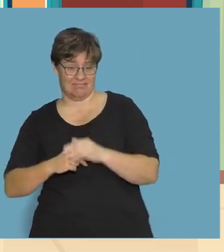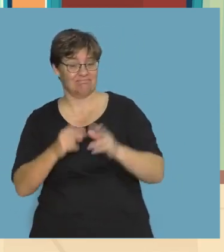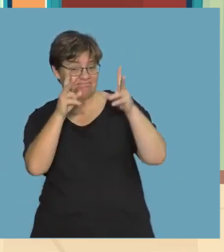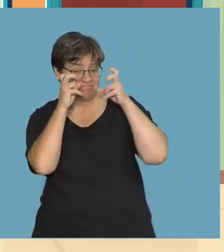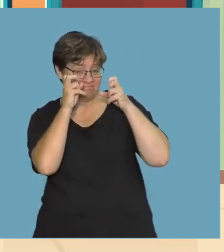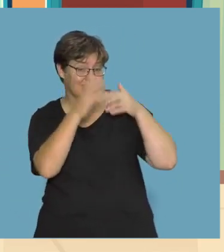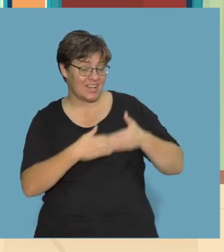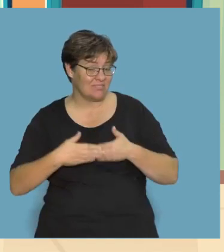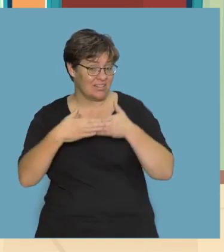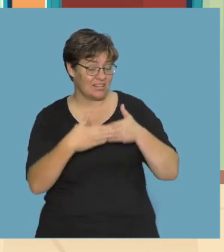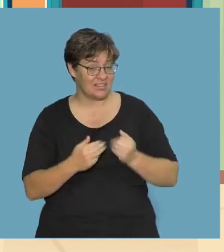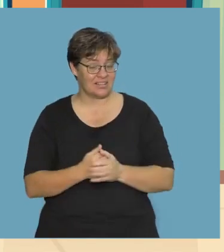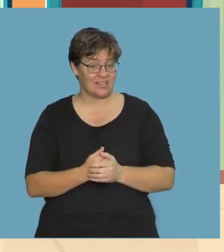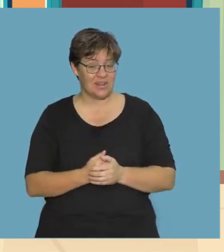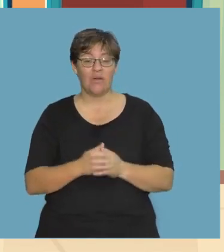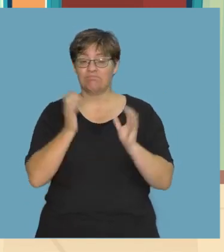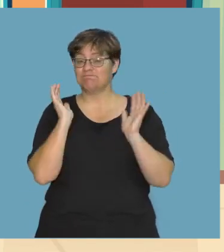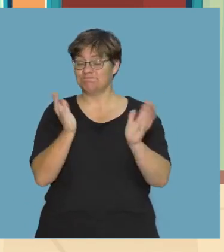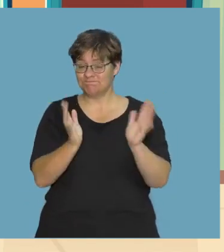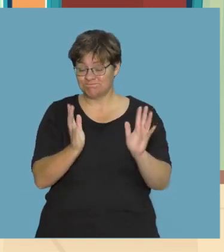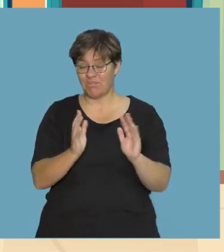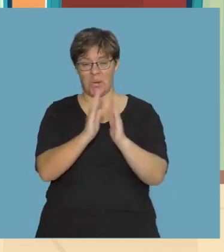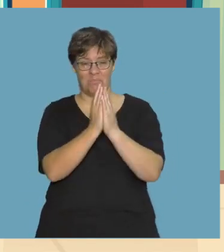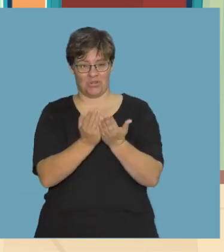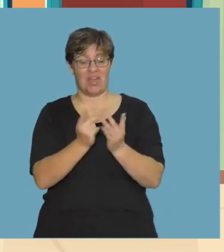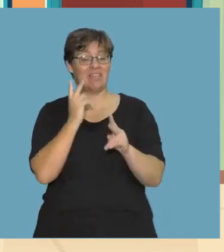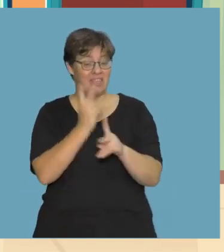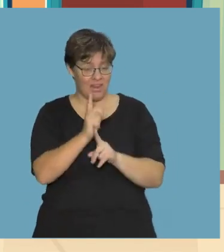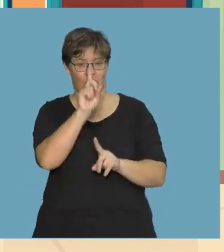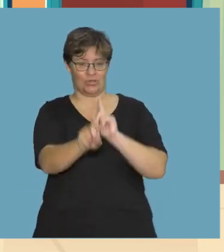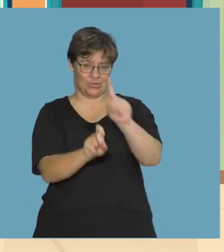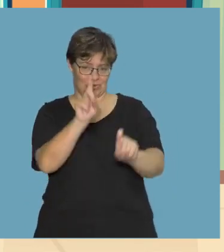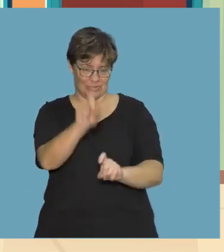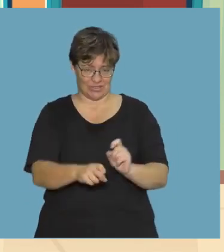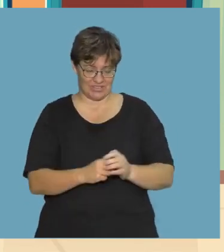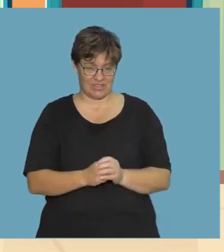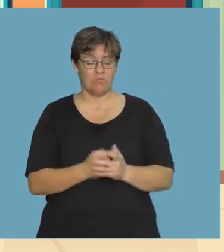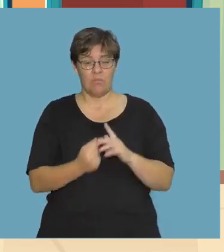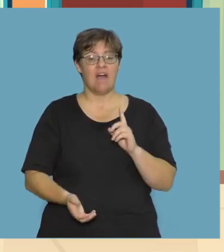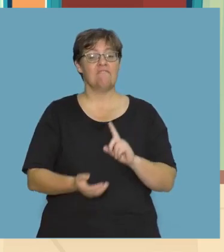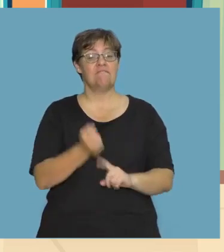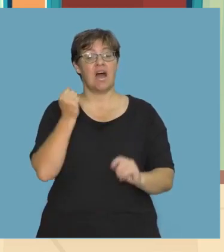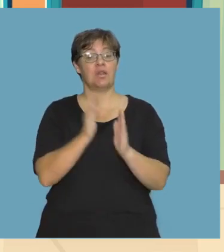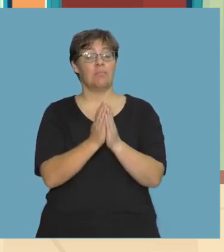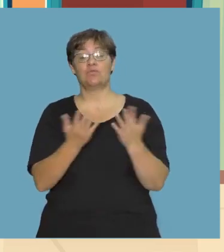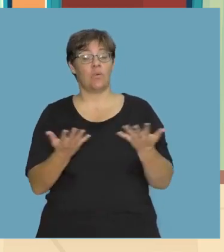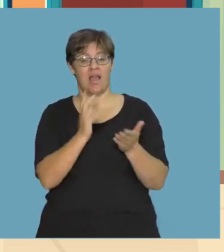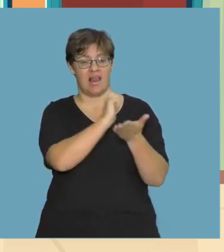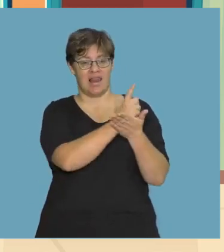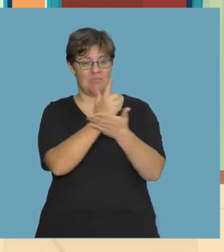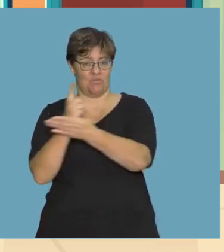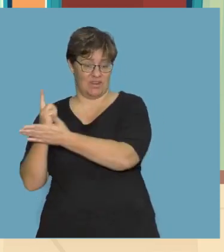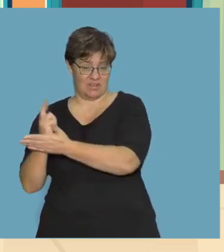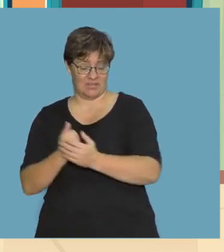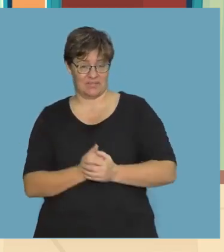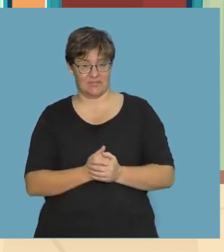I'm going to tell you about books and ask you some questions. We find books in a library. Tell me, grade 3s,